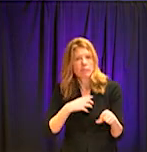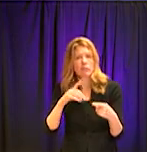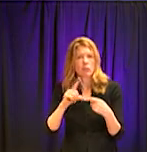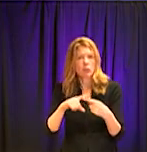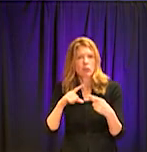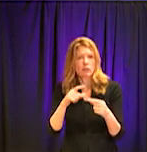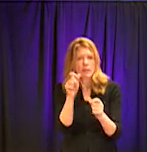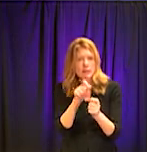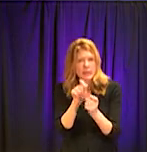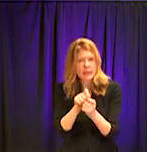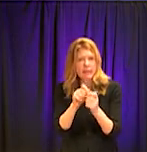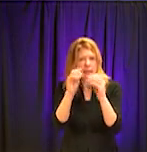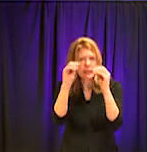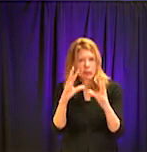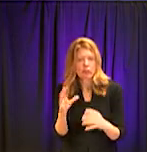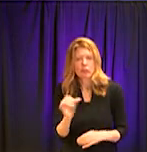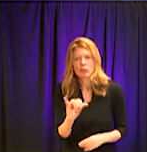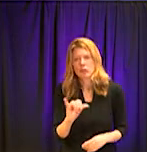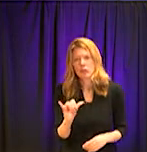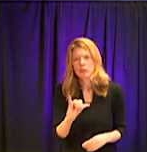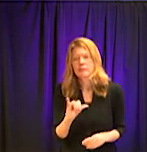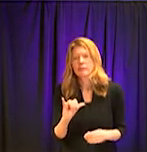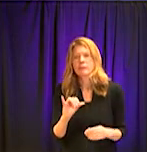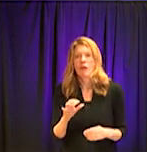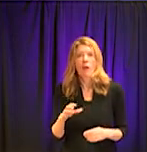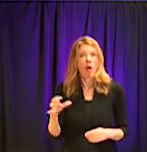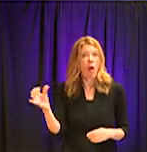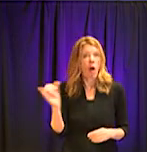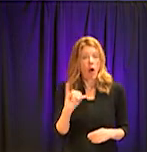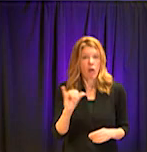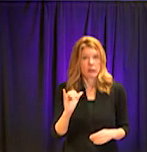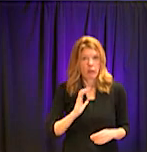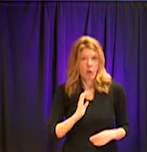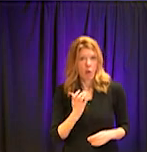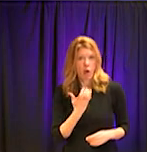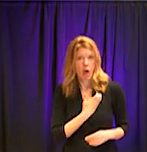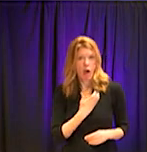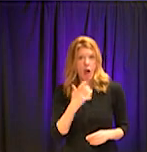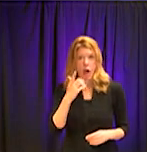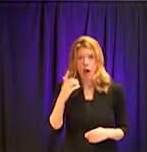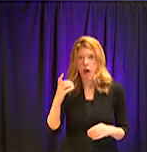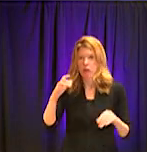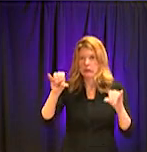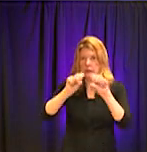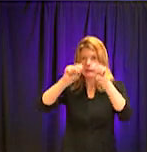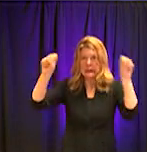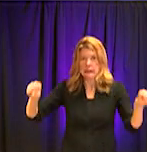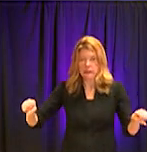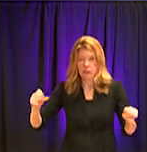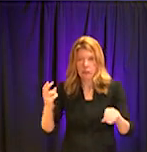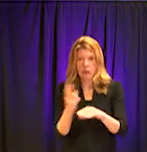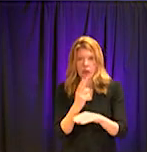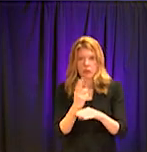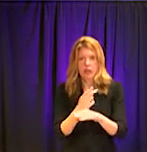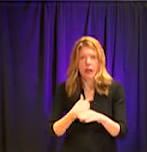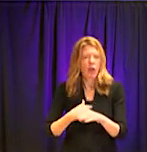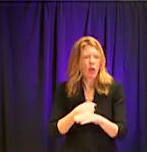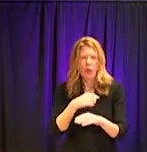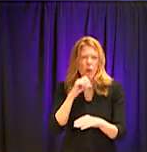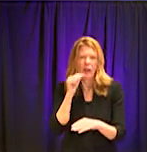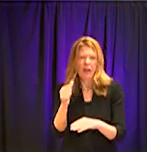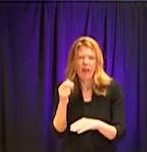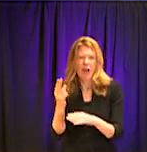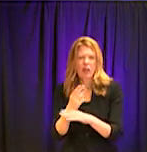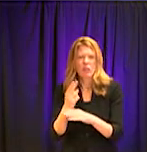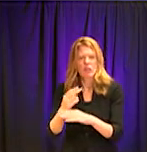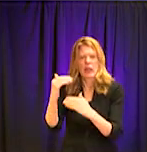thing I want to remind you is that this product is not our platform that we just created because we had to close the school district. We've been using